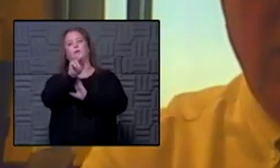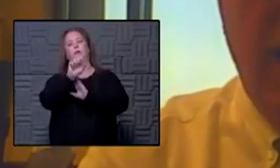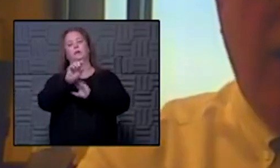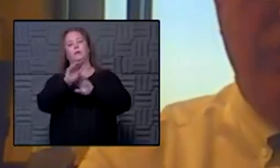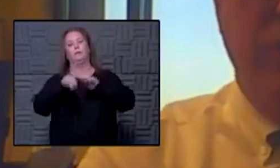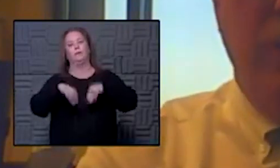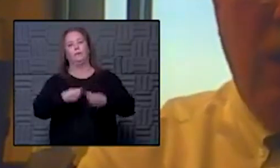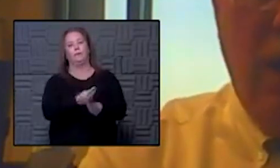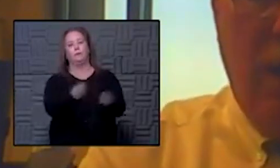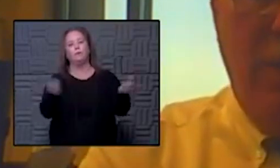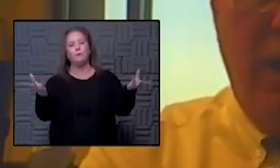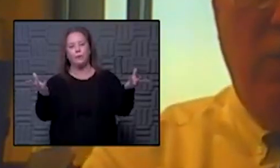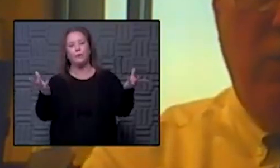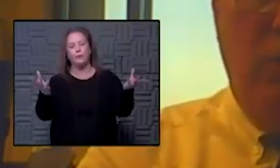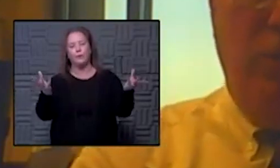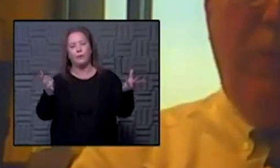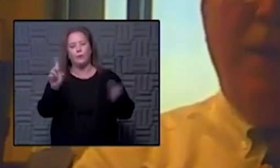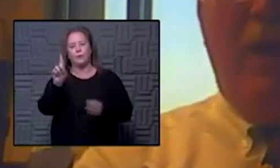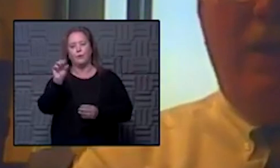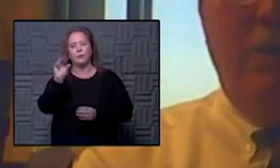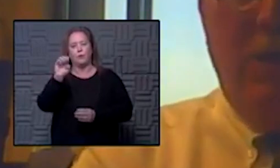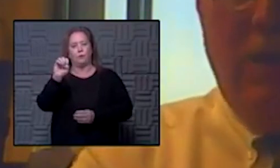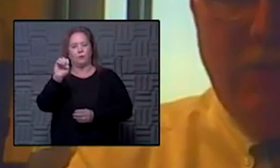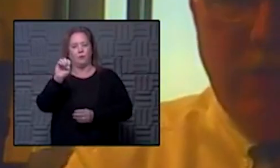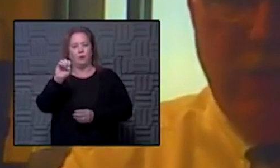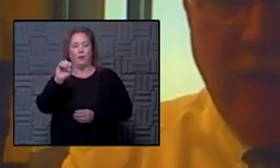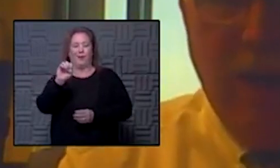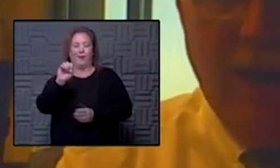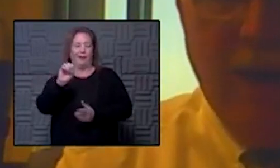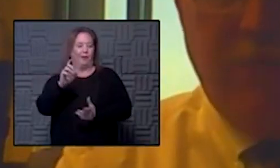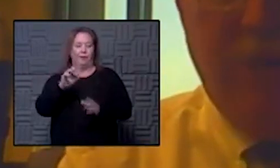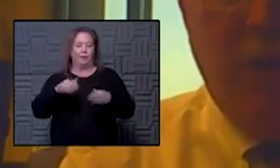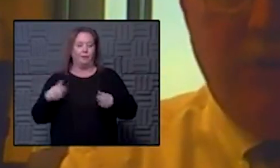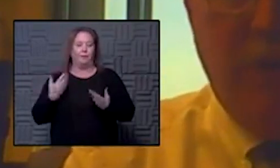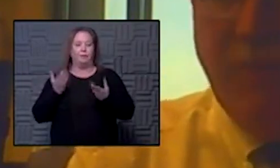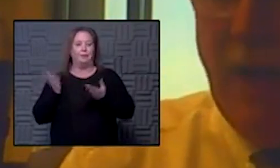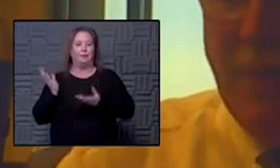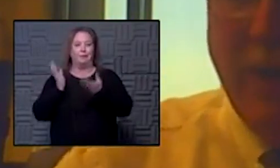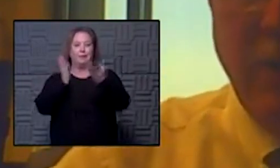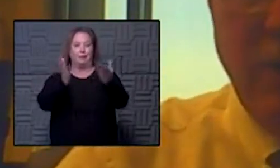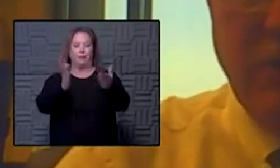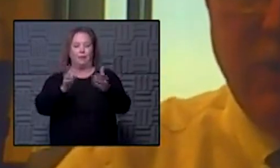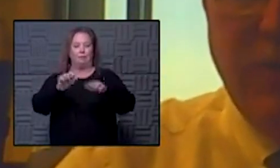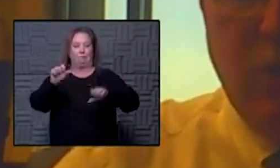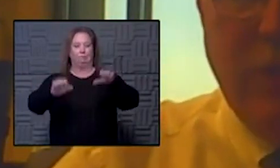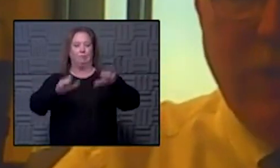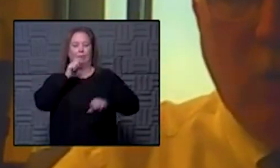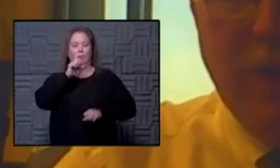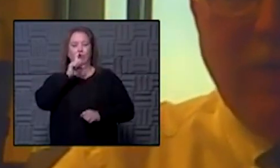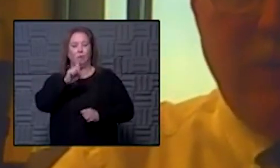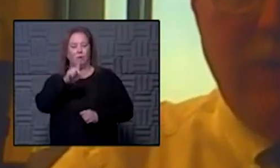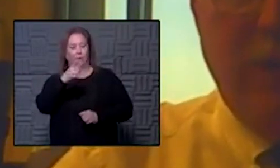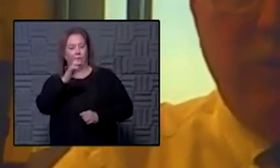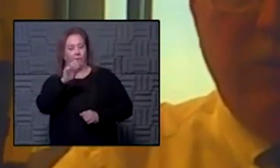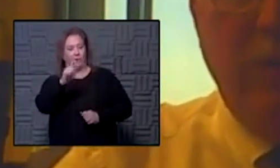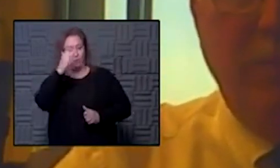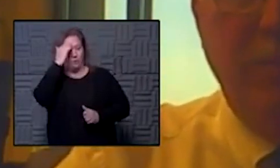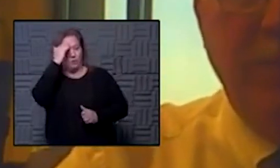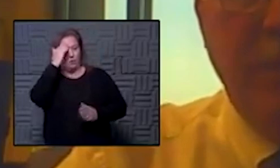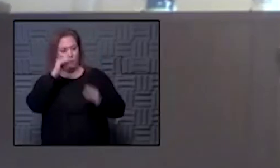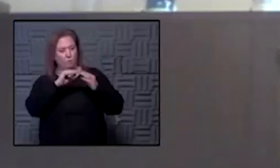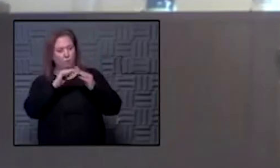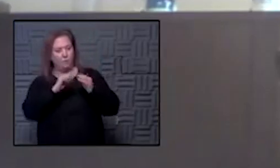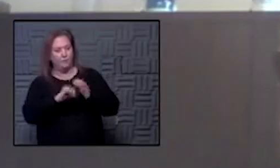those out um the pipeline is a little uncertain i'll ask phil to comment to see if you know anything more about that than i do